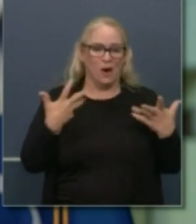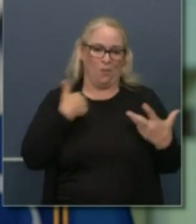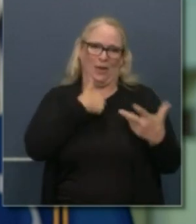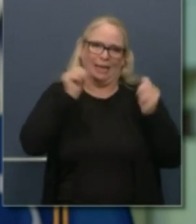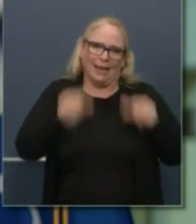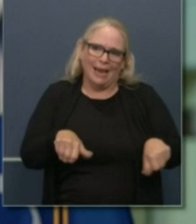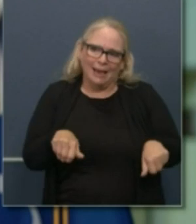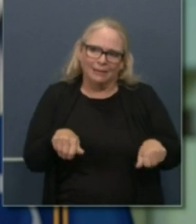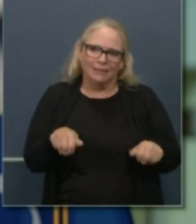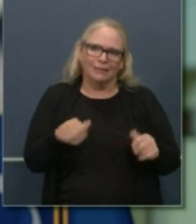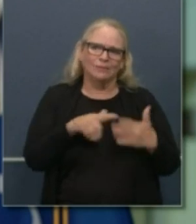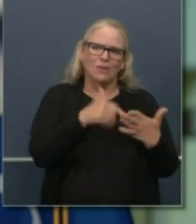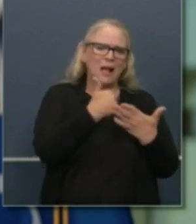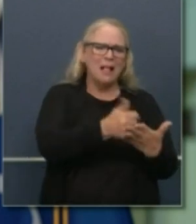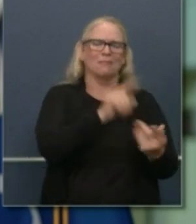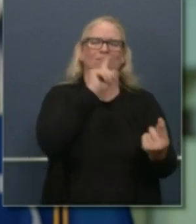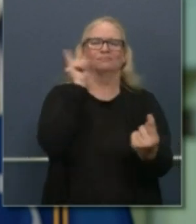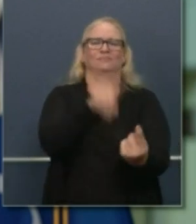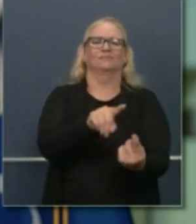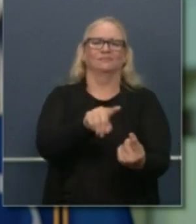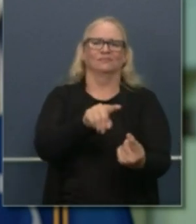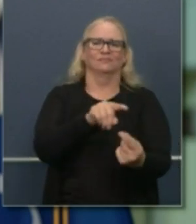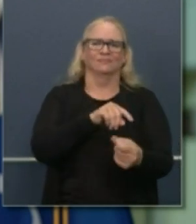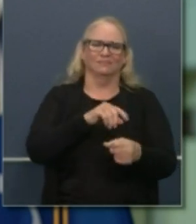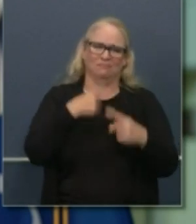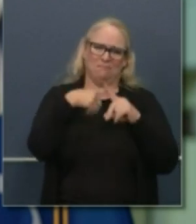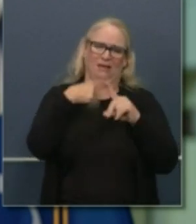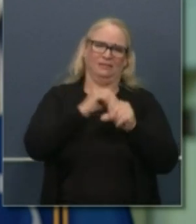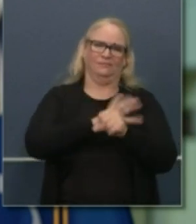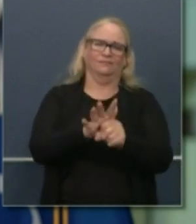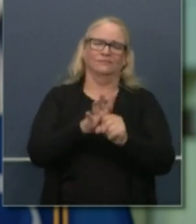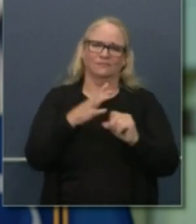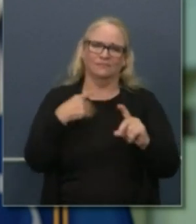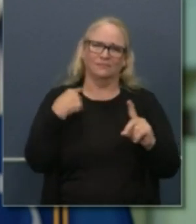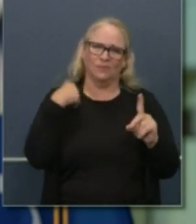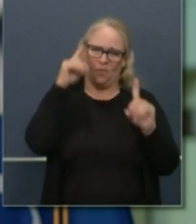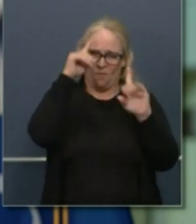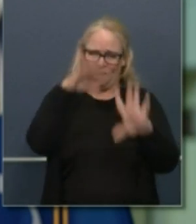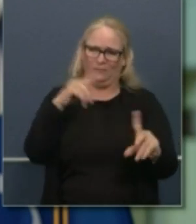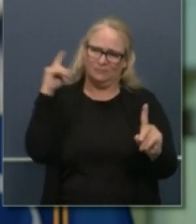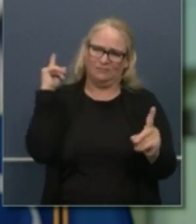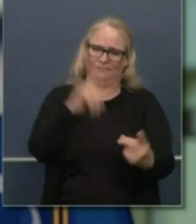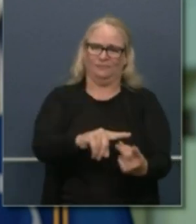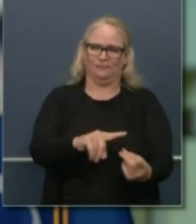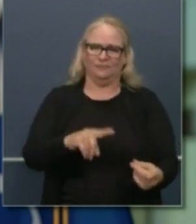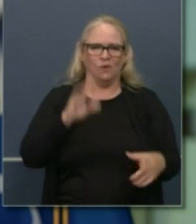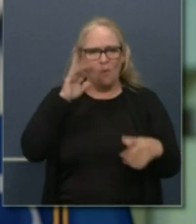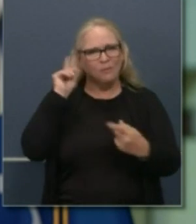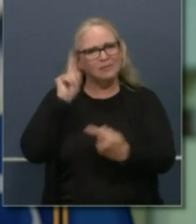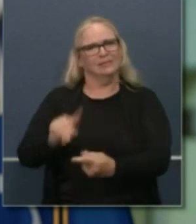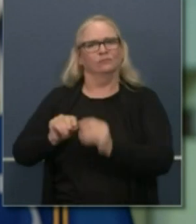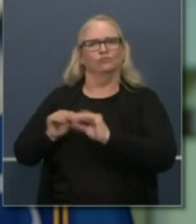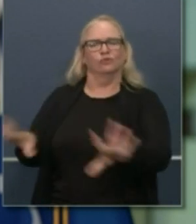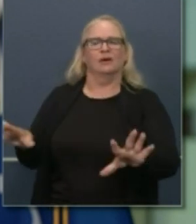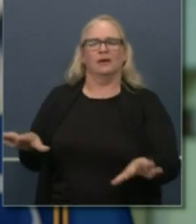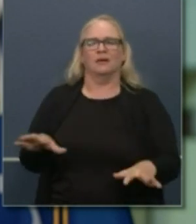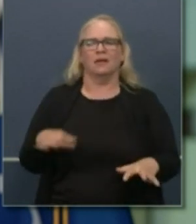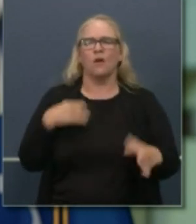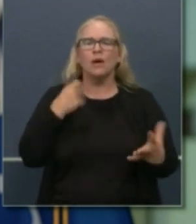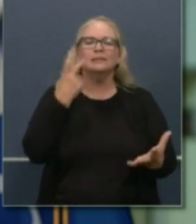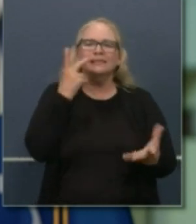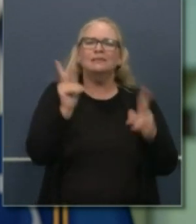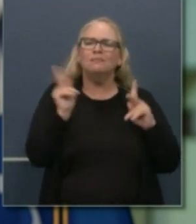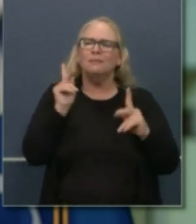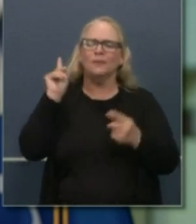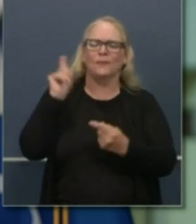rate to start trending down uh not just try to mitigate its growth hospitalizations uh and icus